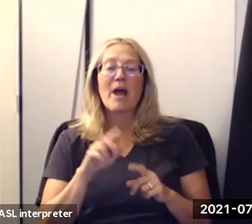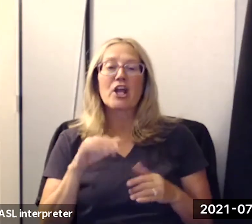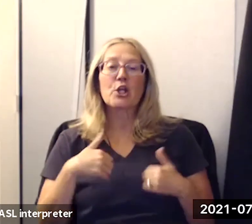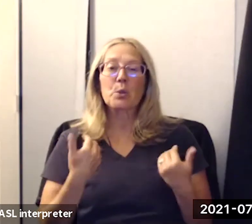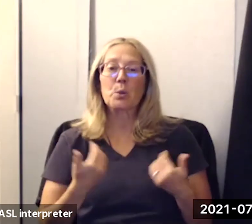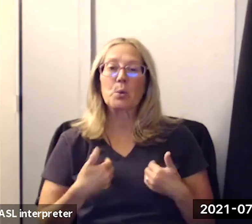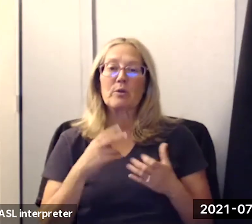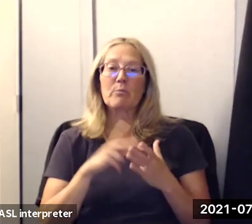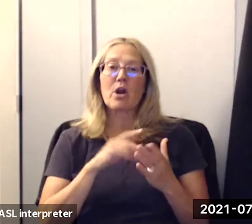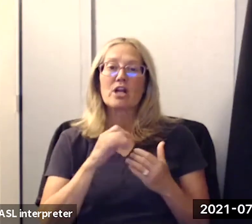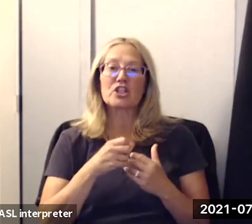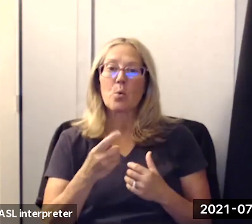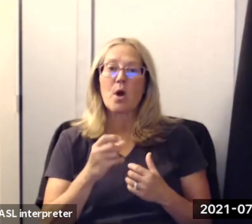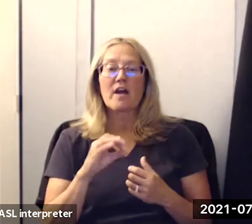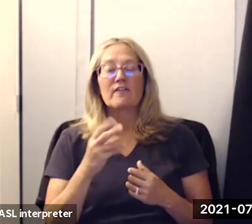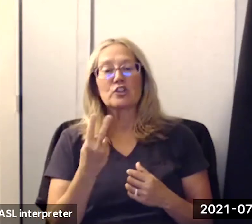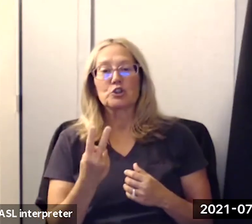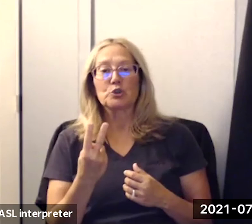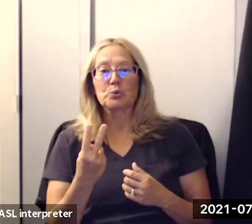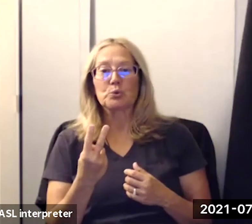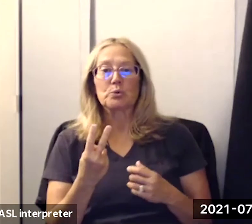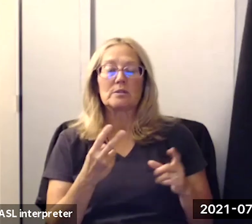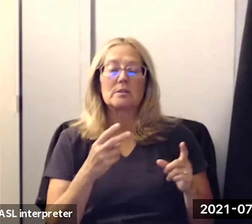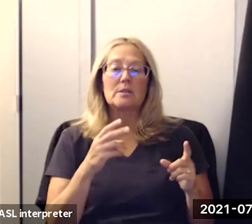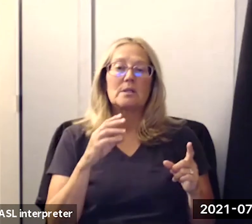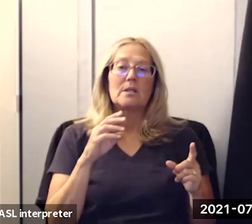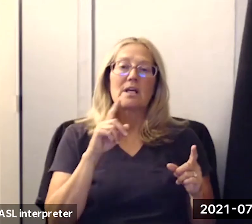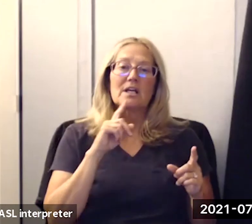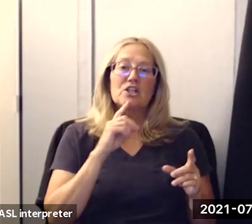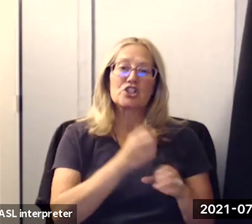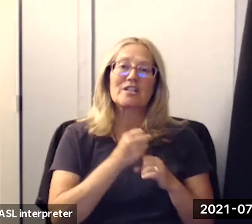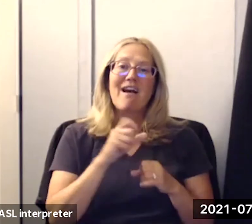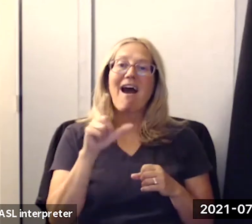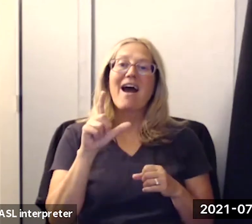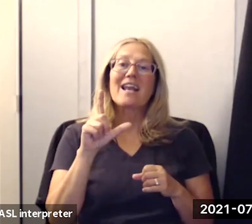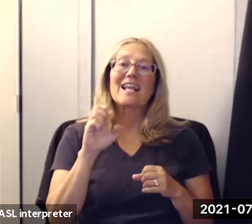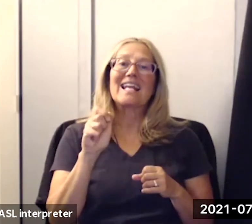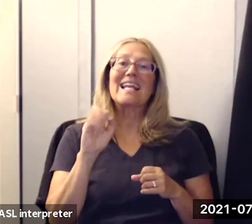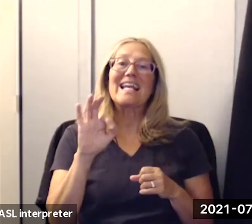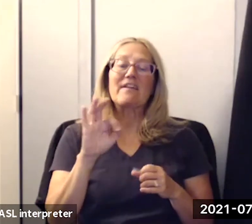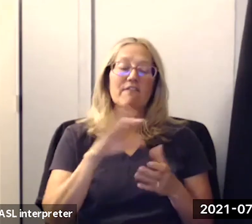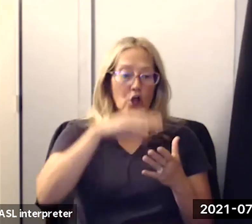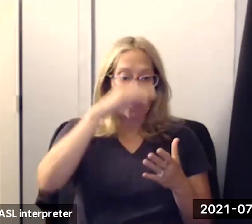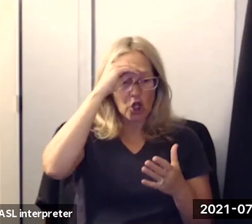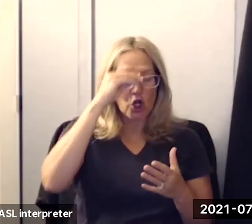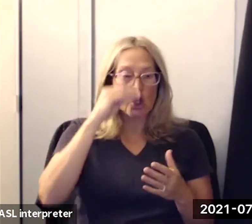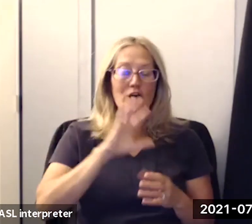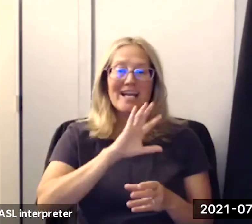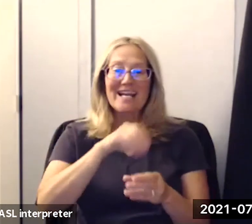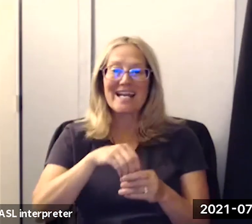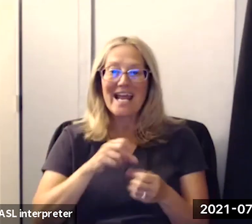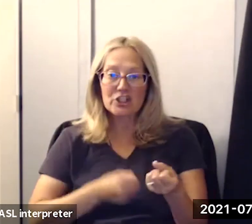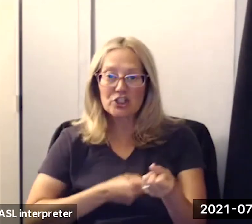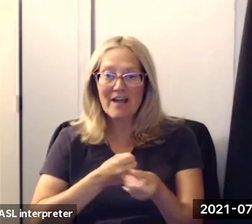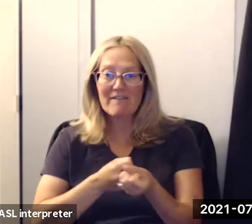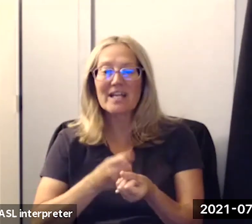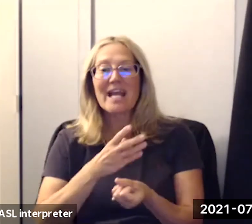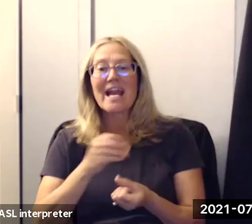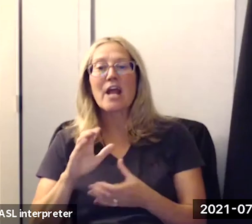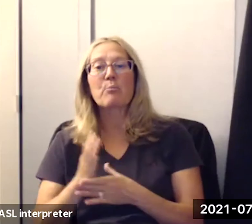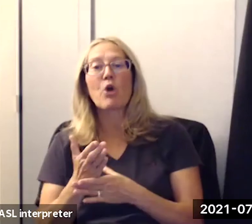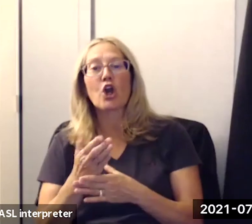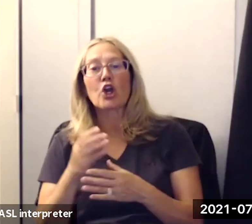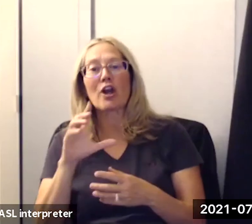one of only two people honored miss sims moten received the leap award which stands for learn engage advocate and partner